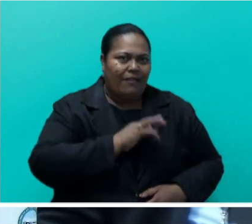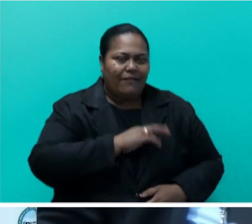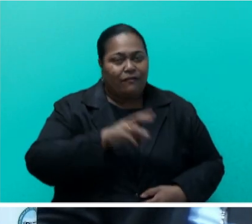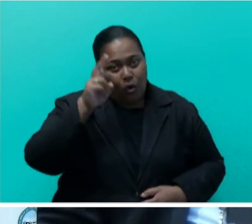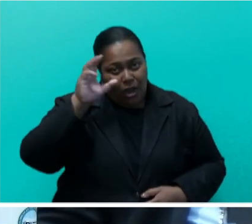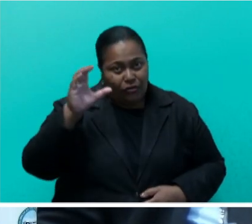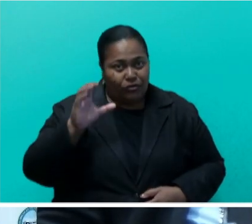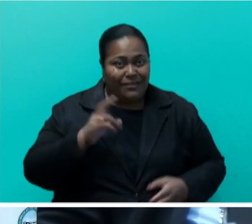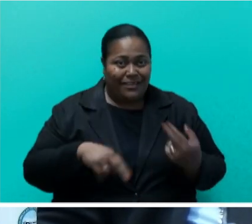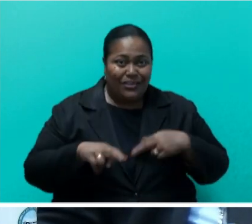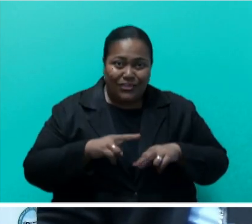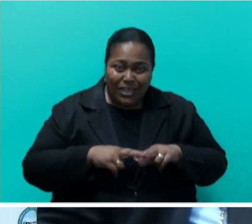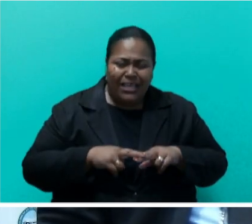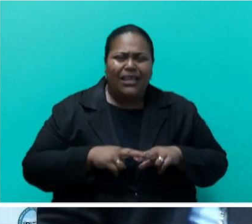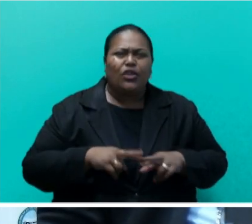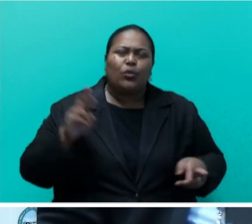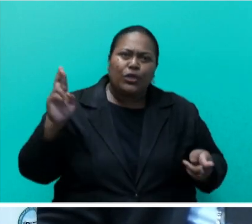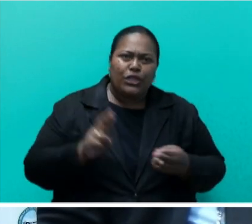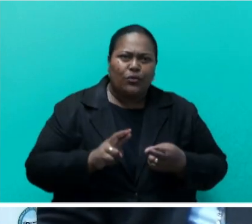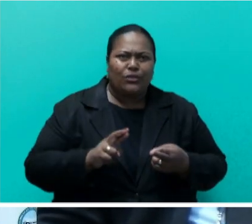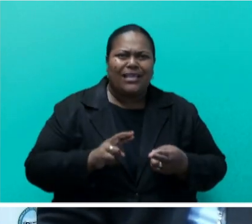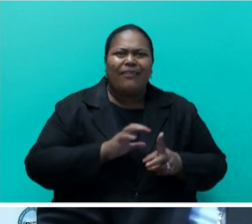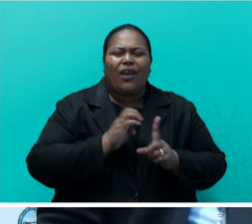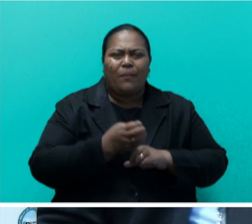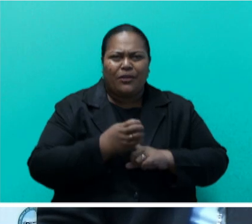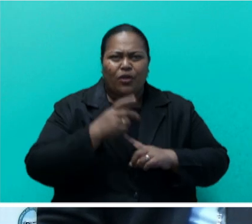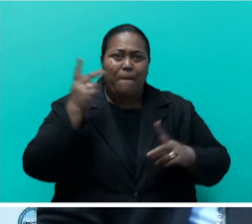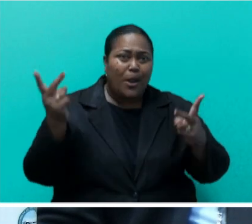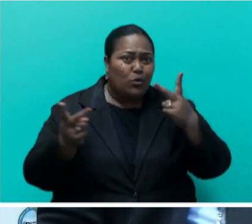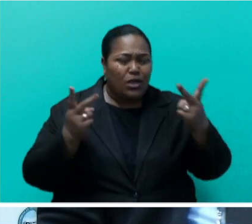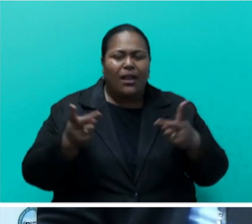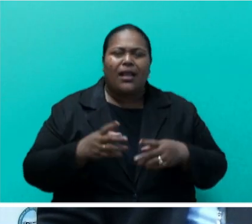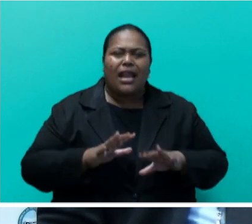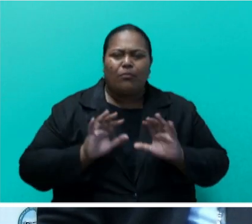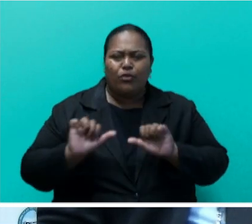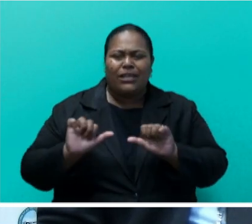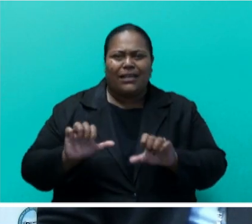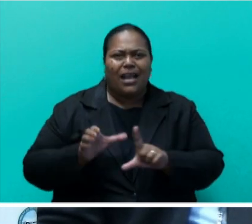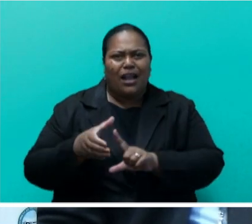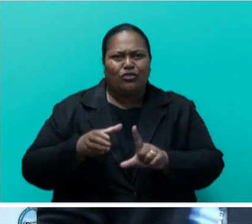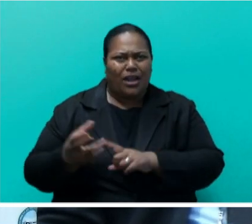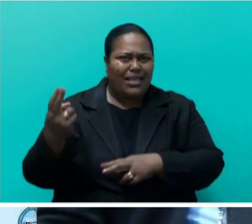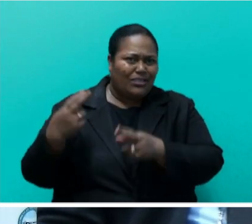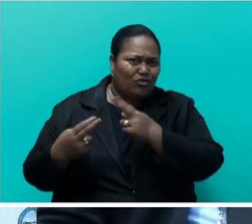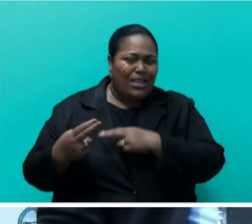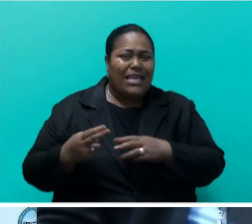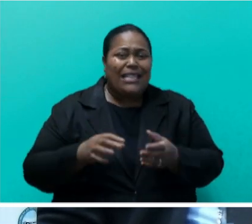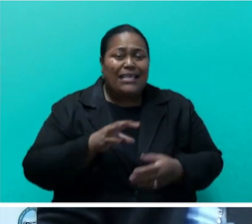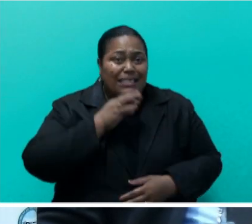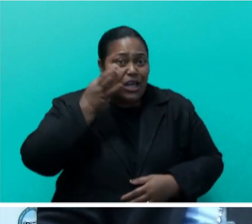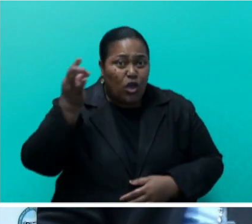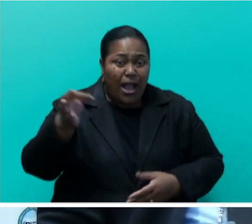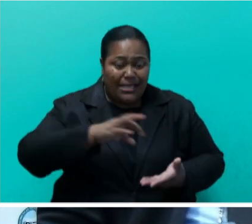significantly reducing environmental pollution, such preserving our cultural heritage. The Singapore San Diego should be safeguarded